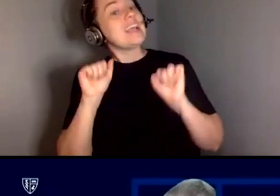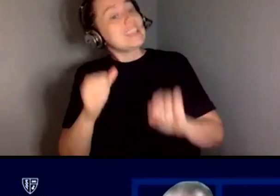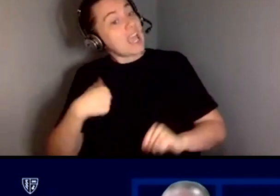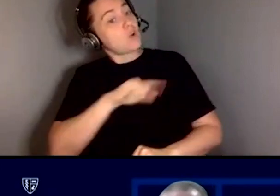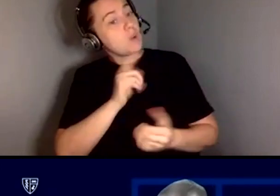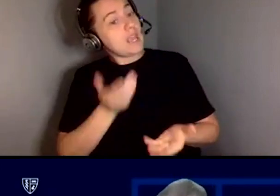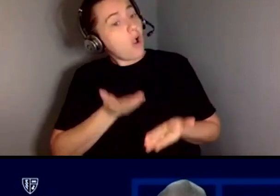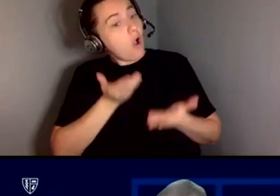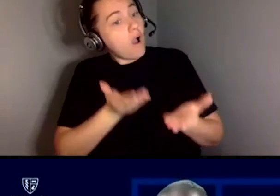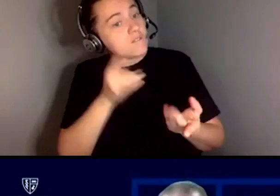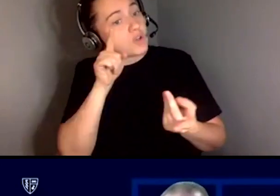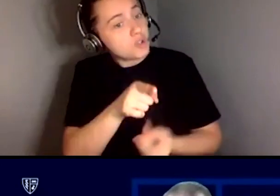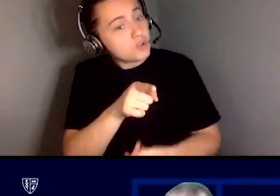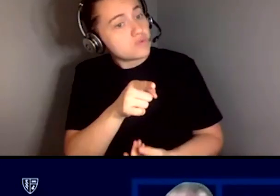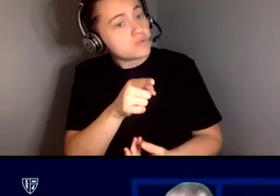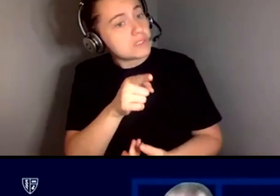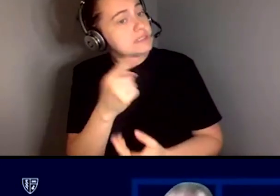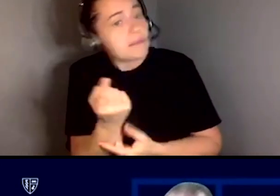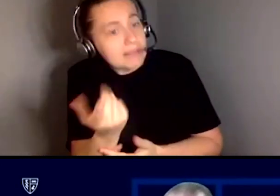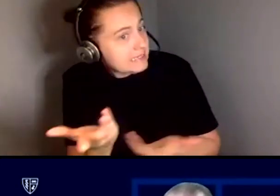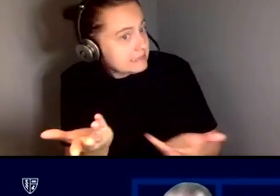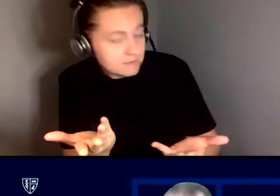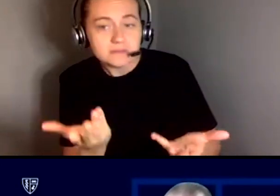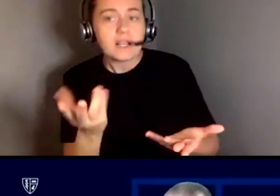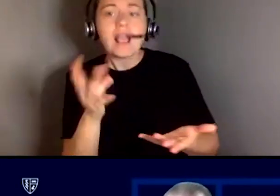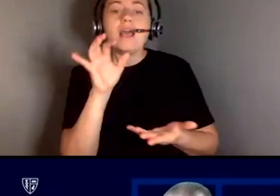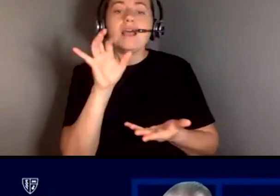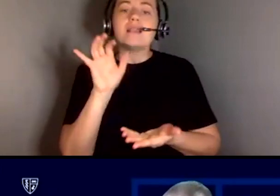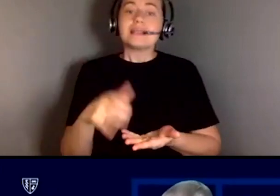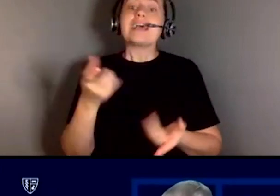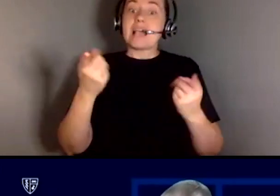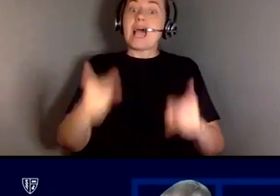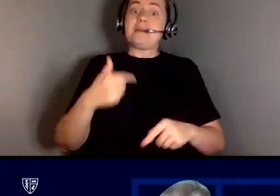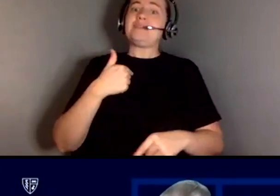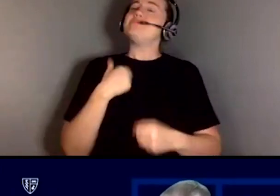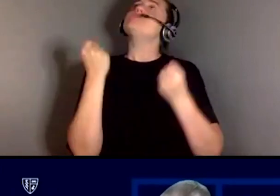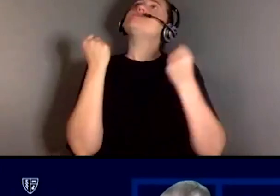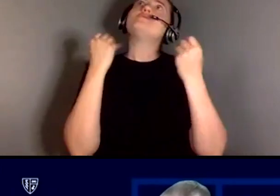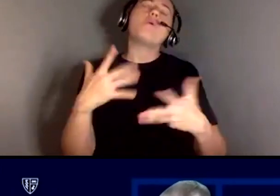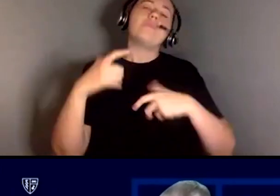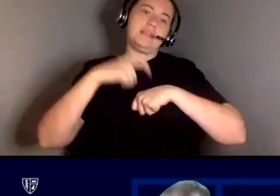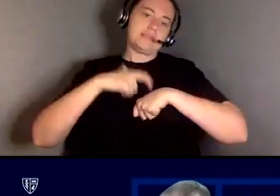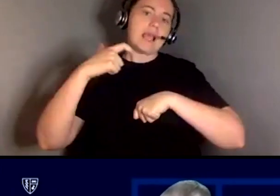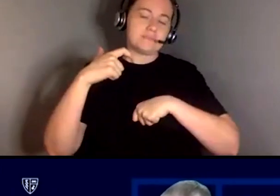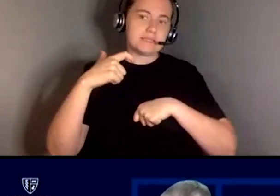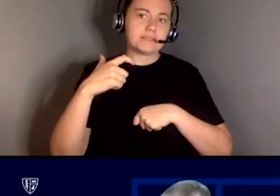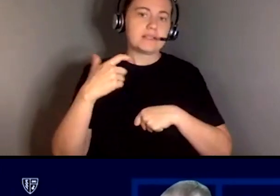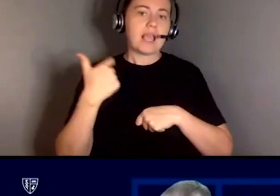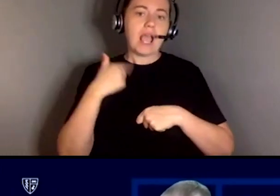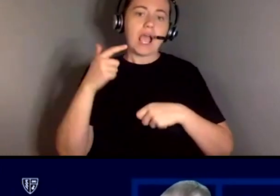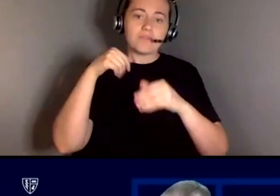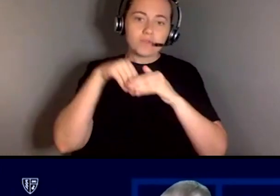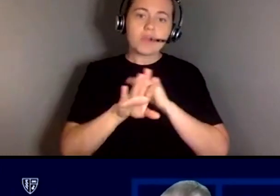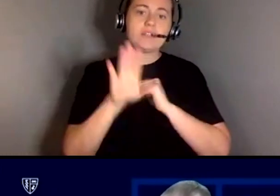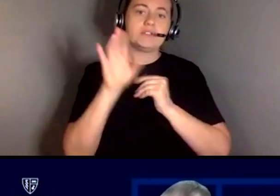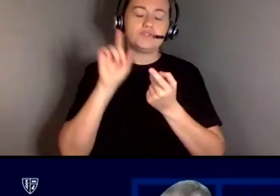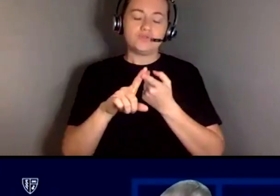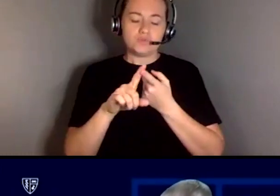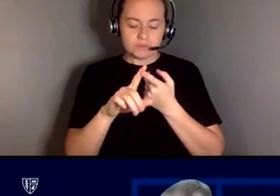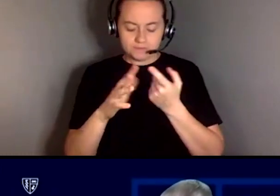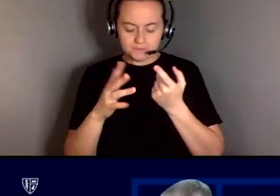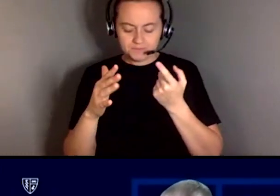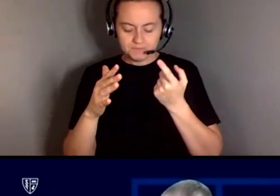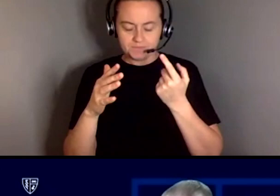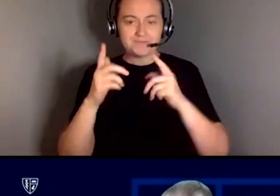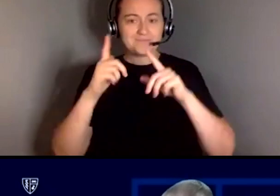you know i mean that has happened to me so many times when i've gone into um a